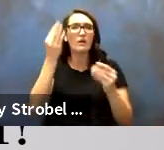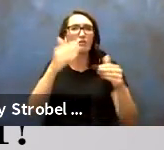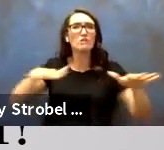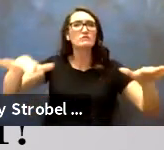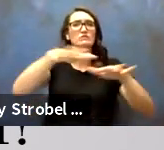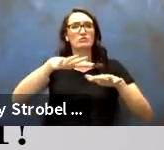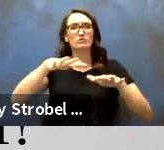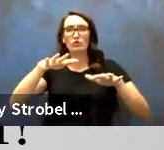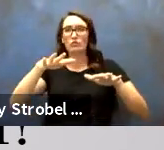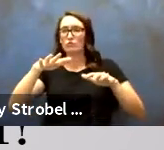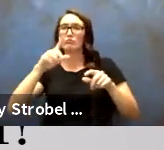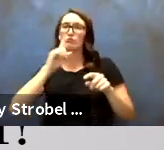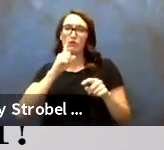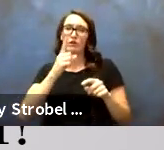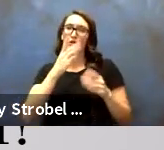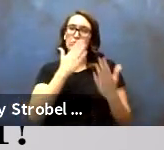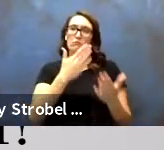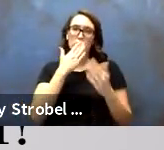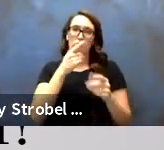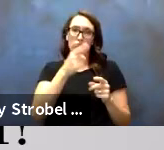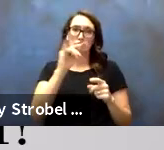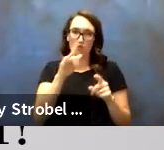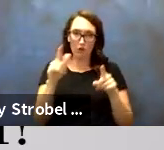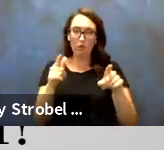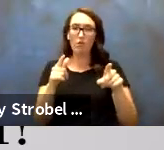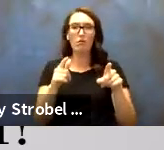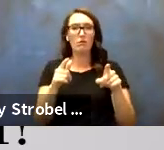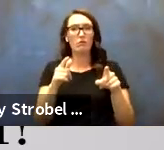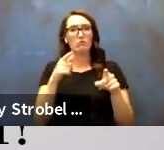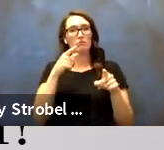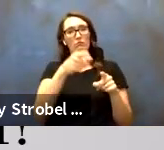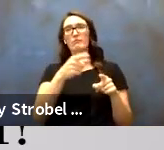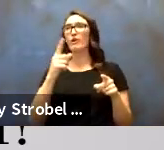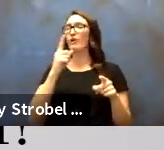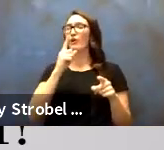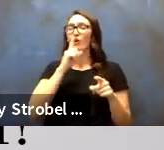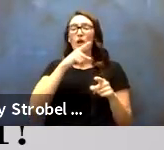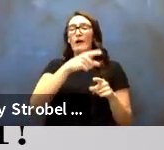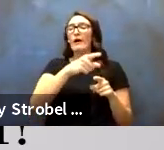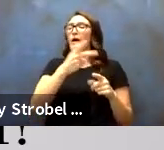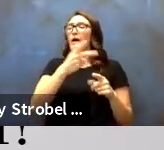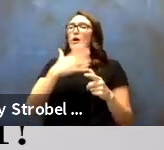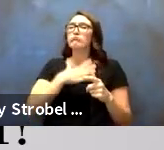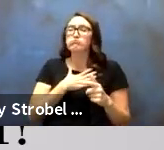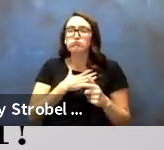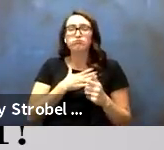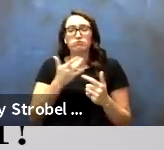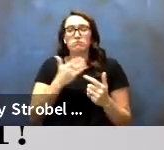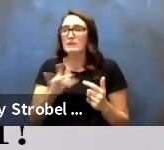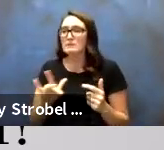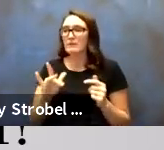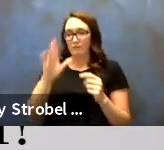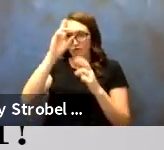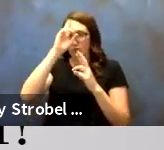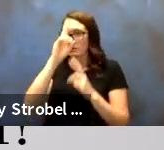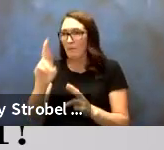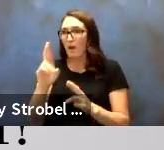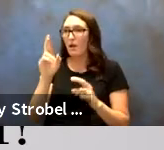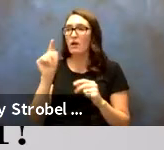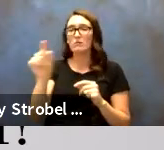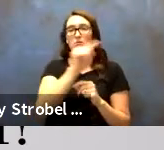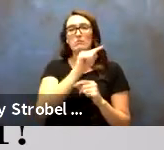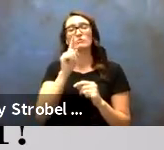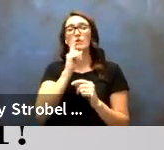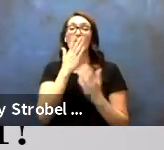partners. Jill, you have led with grace and you've been so sensitive and respectful. Thank